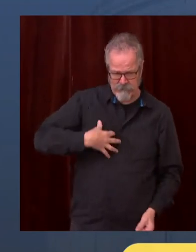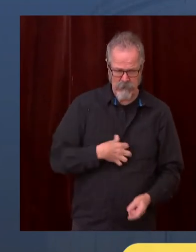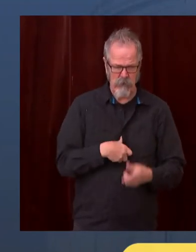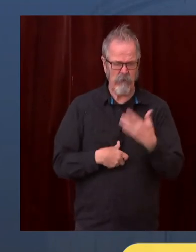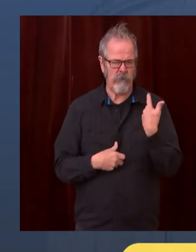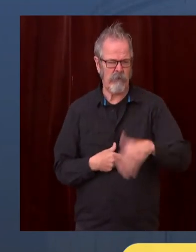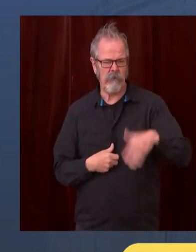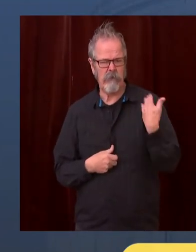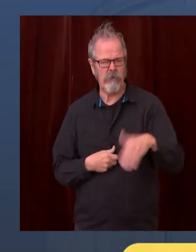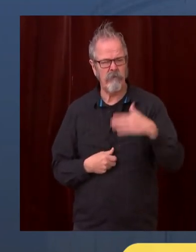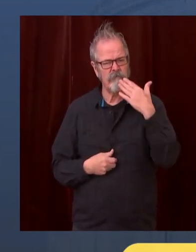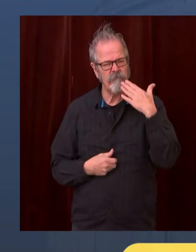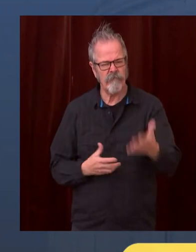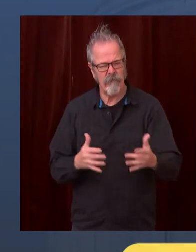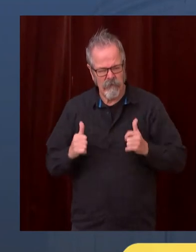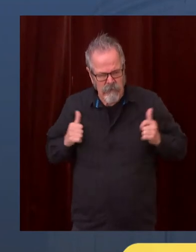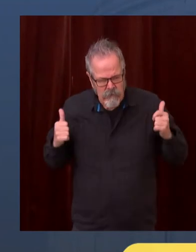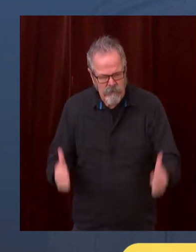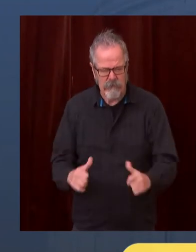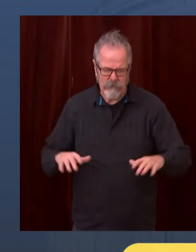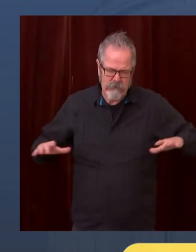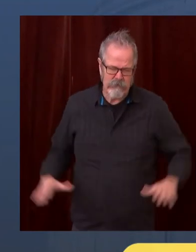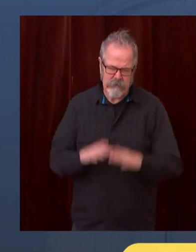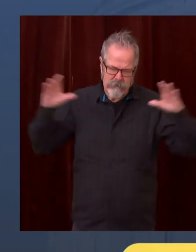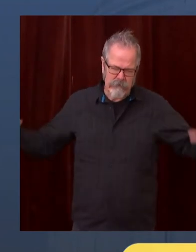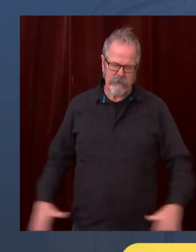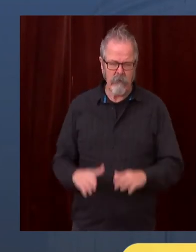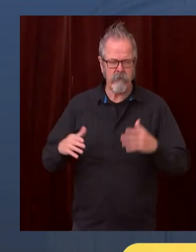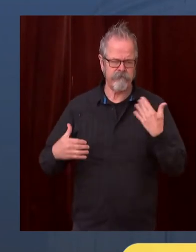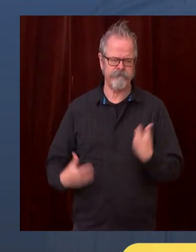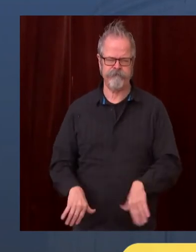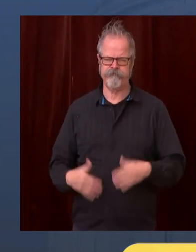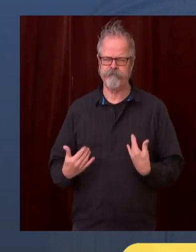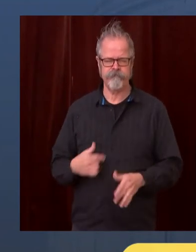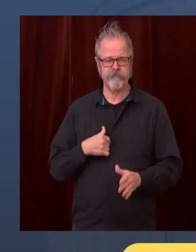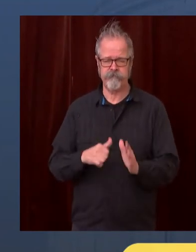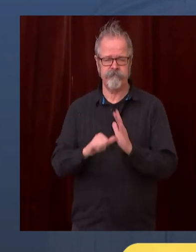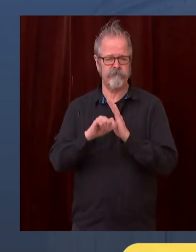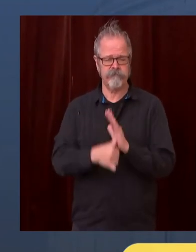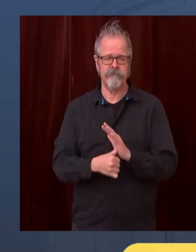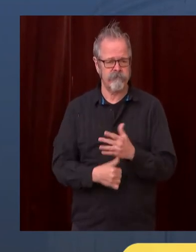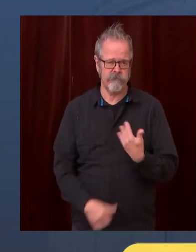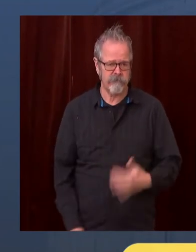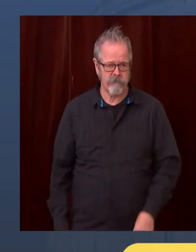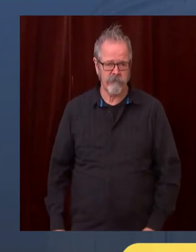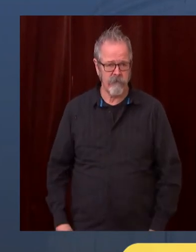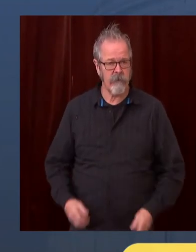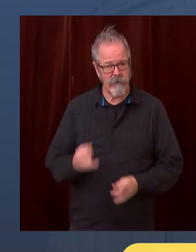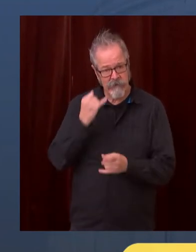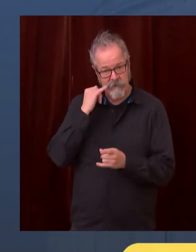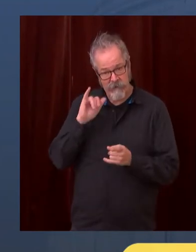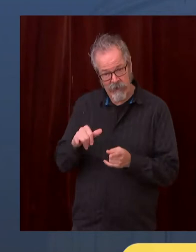So that's actually part of the reason, one of the reasons that I did accept this position is because of that leadership.